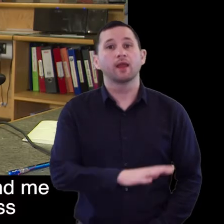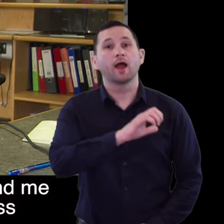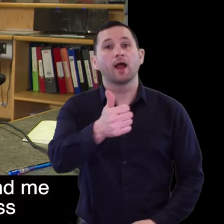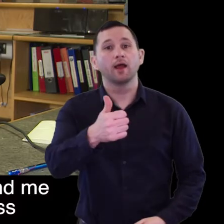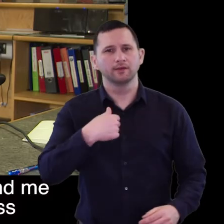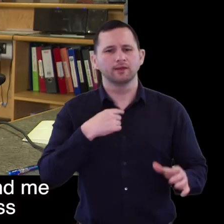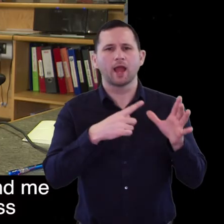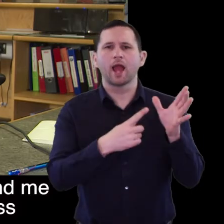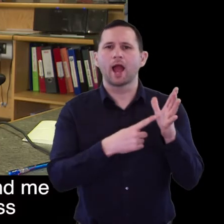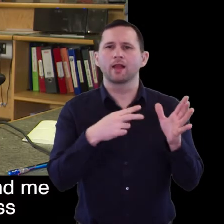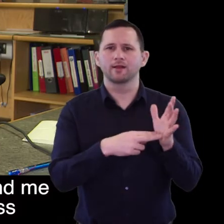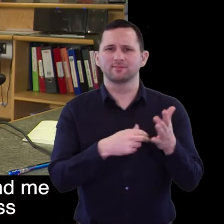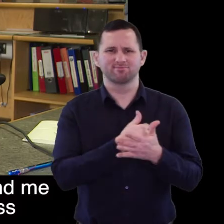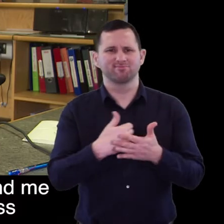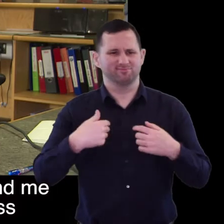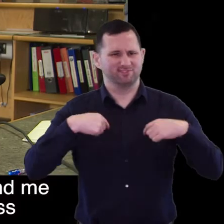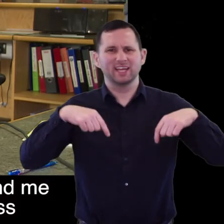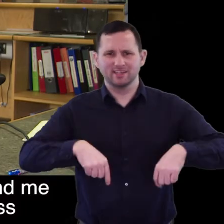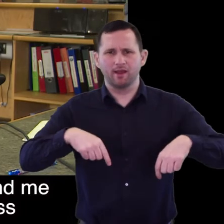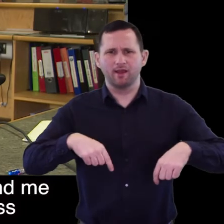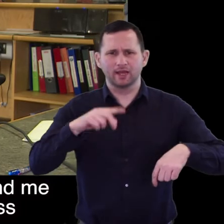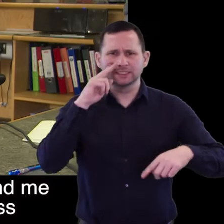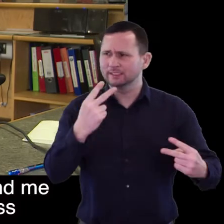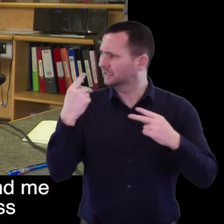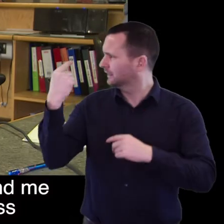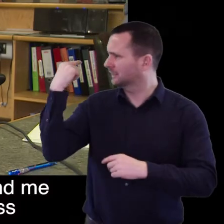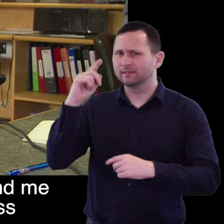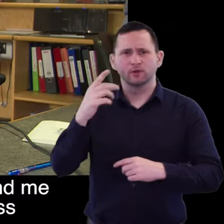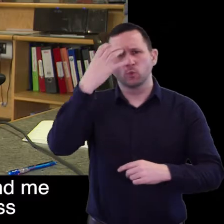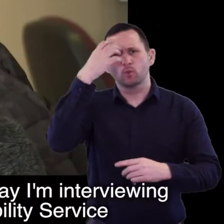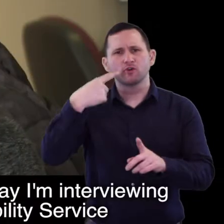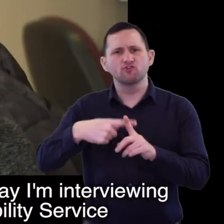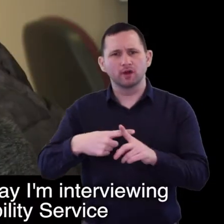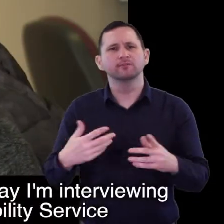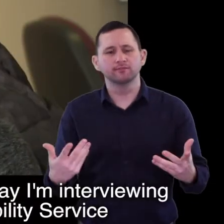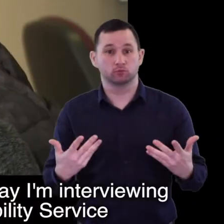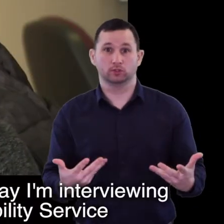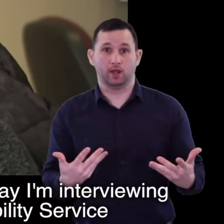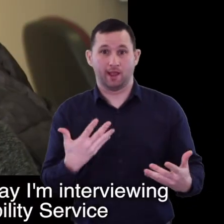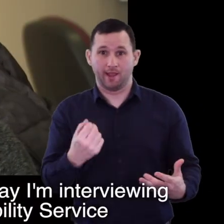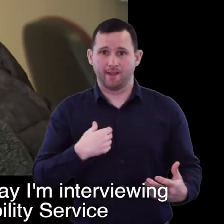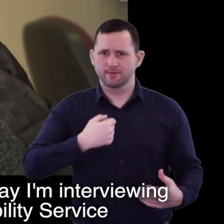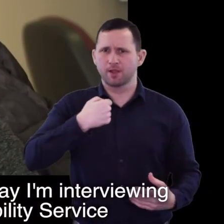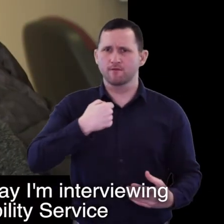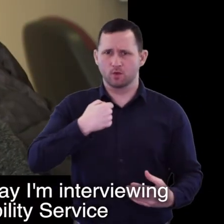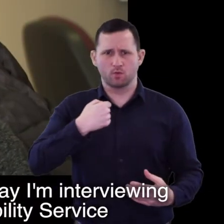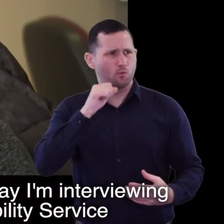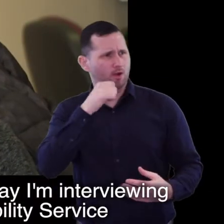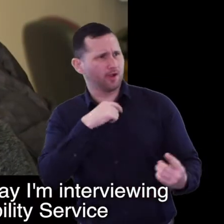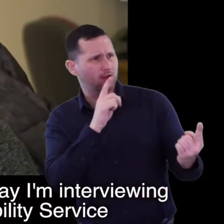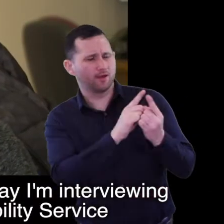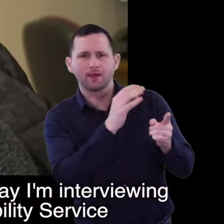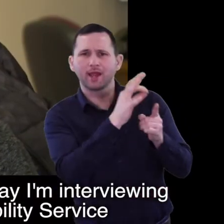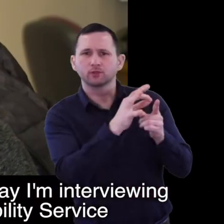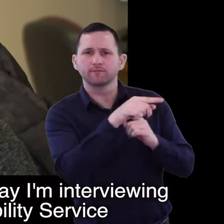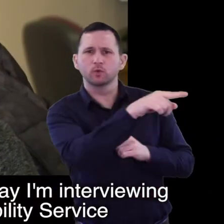Hi, my name's Alan. Normally you find me here behind the desk at Queen's Cross. Today I have my microphone because today I'm